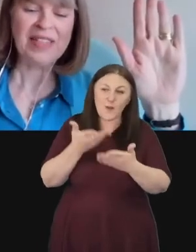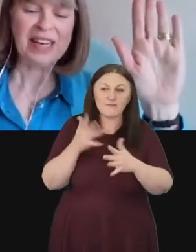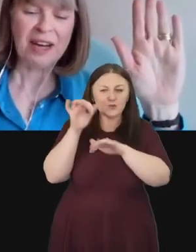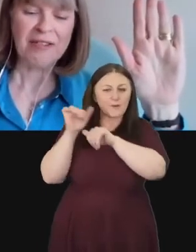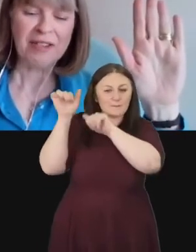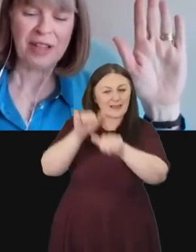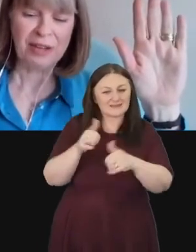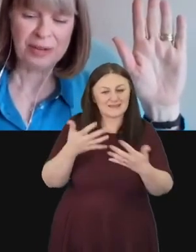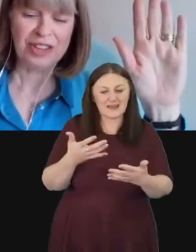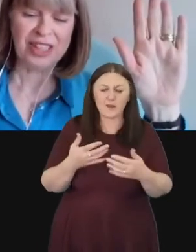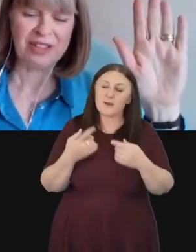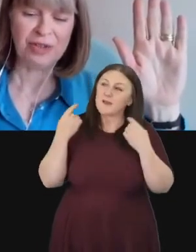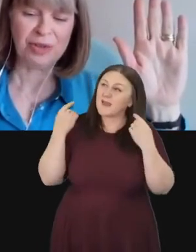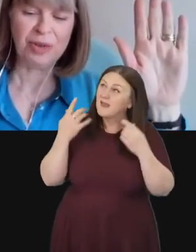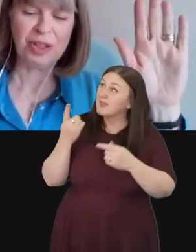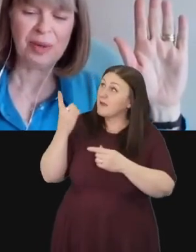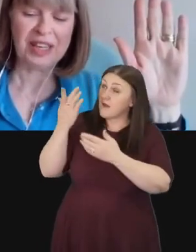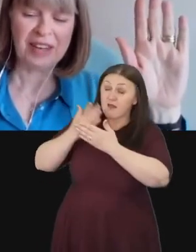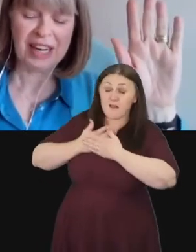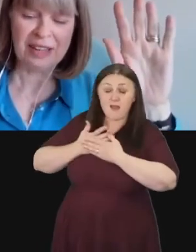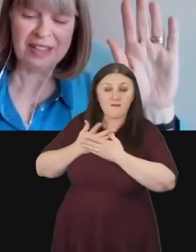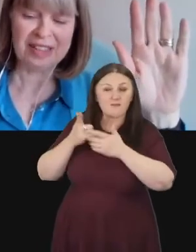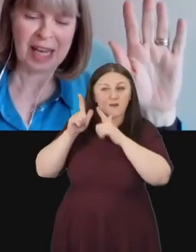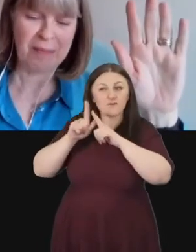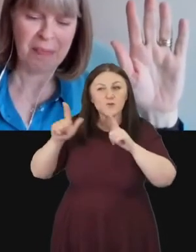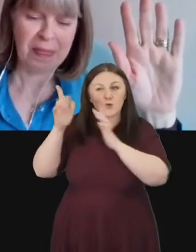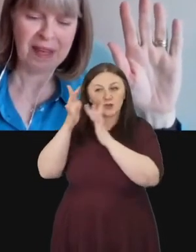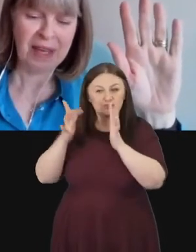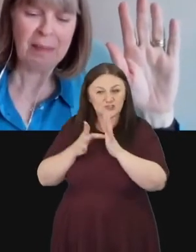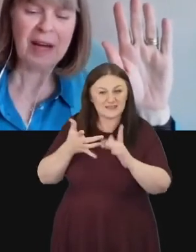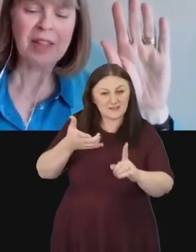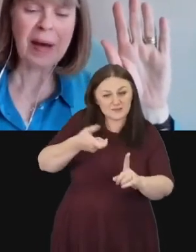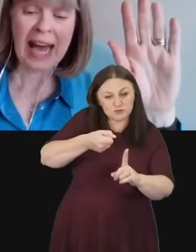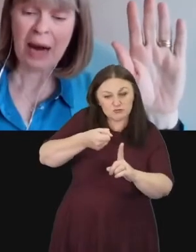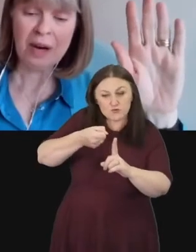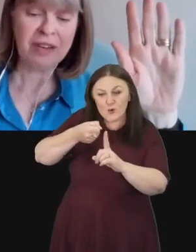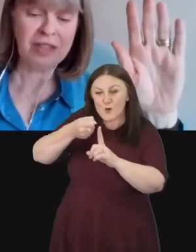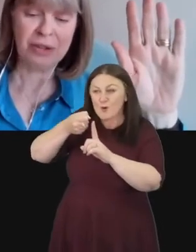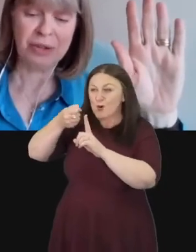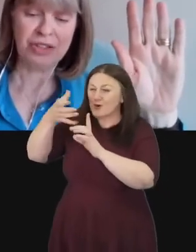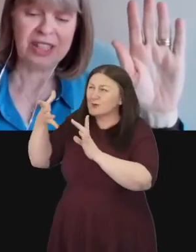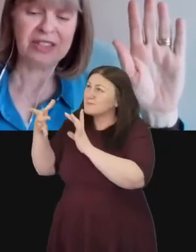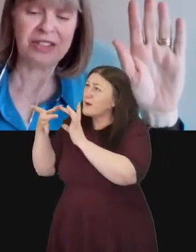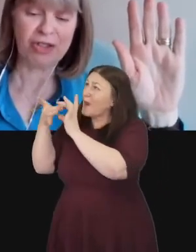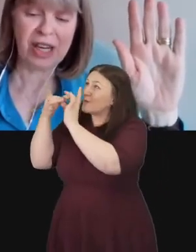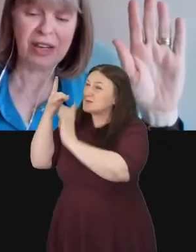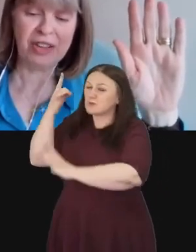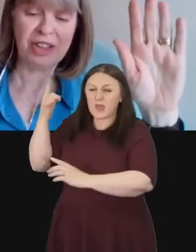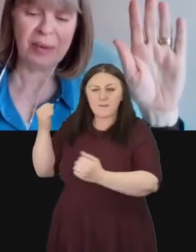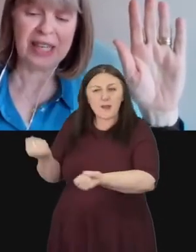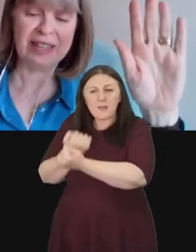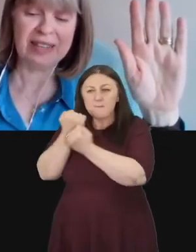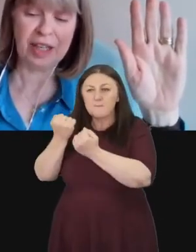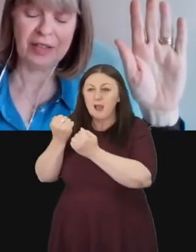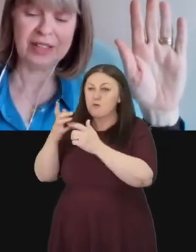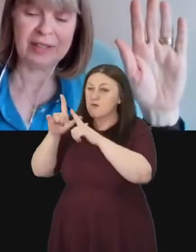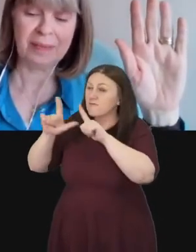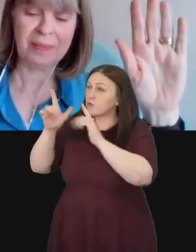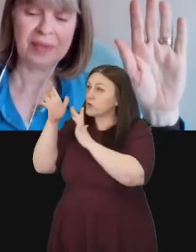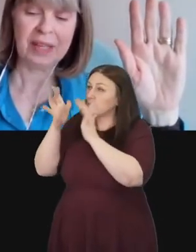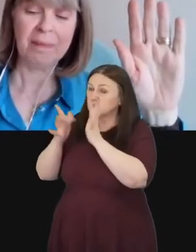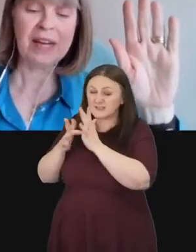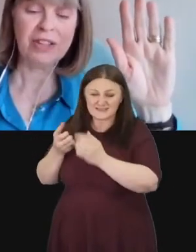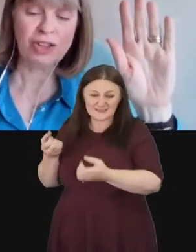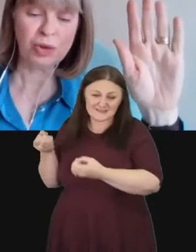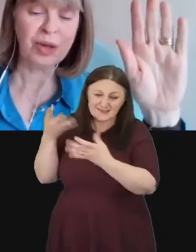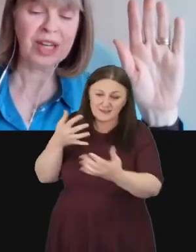May the love of the Lord Jesus draw you even closer to him. May the power of the Lord Jesus strengthen you in his service.